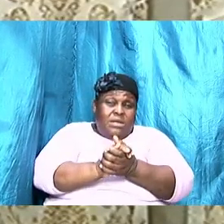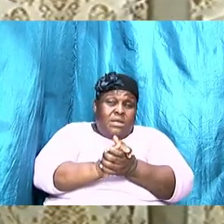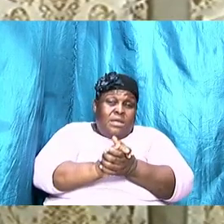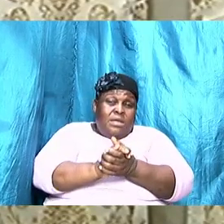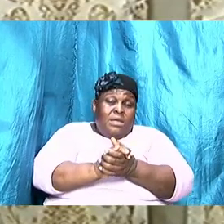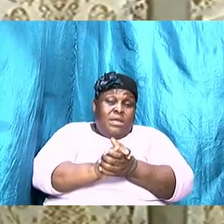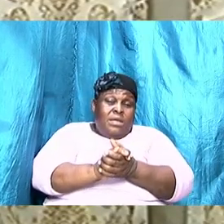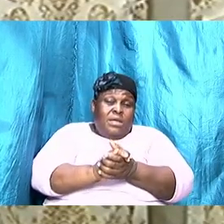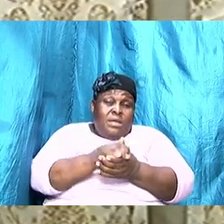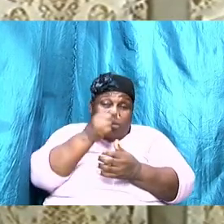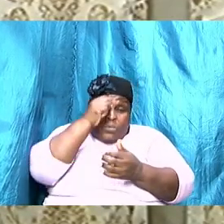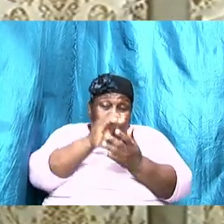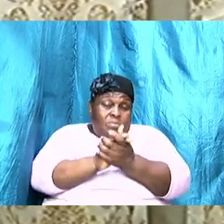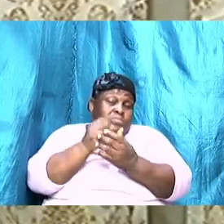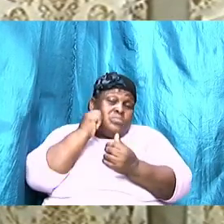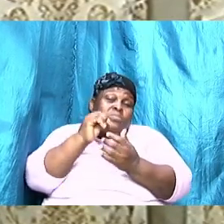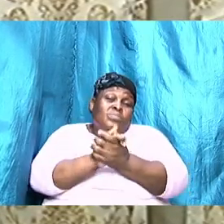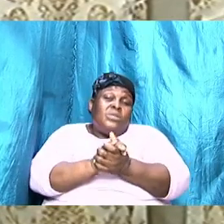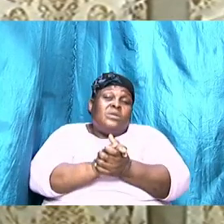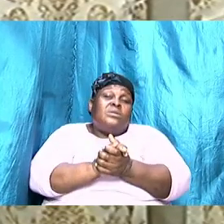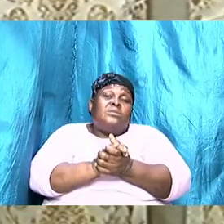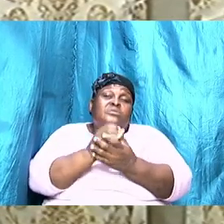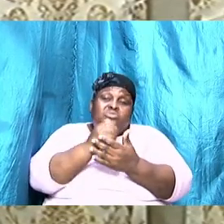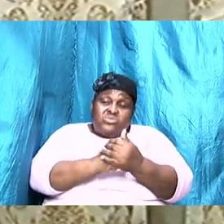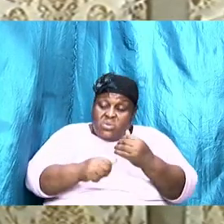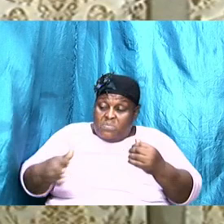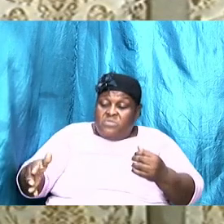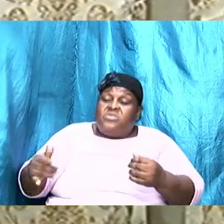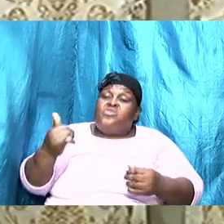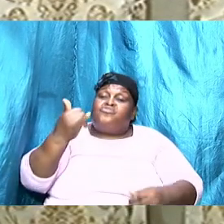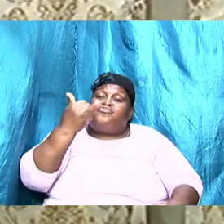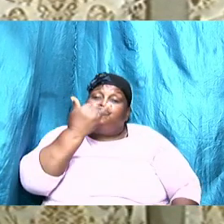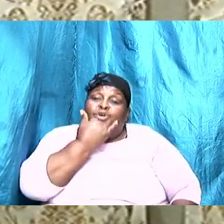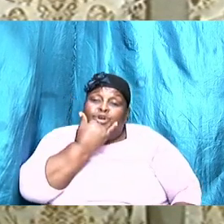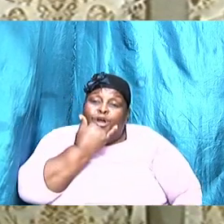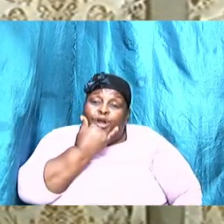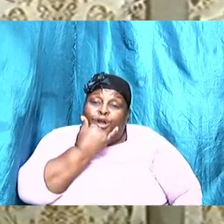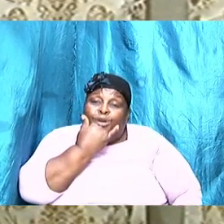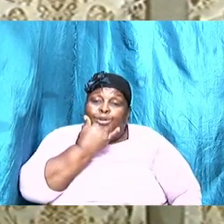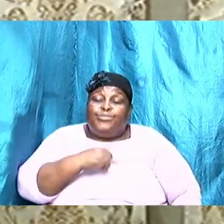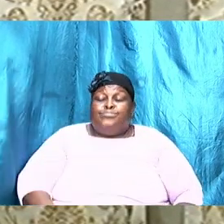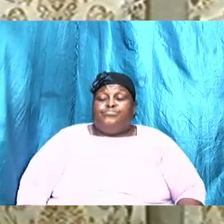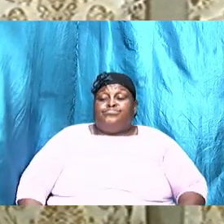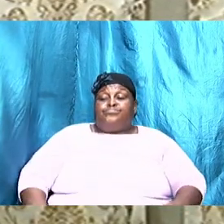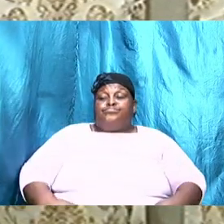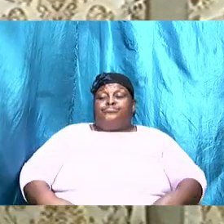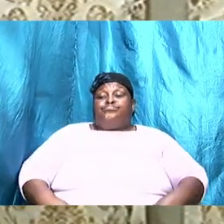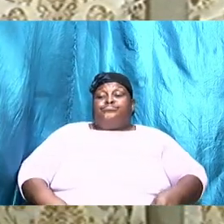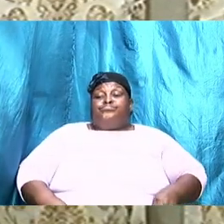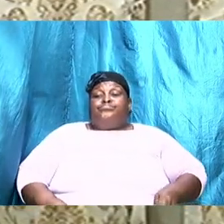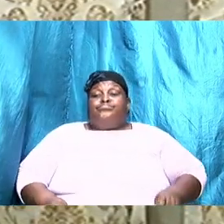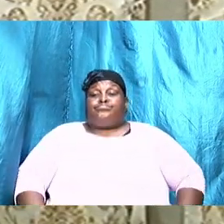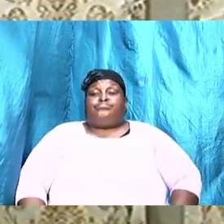husband and wife something is wrong with that picture